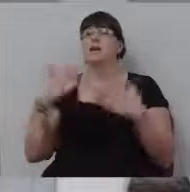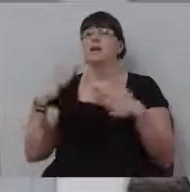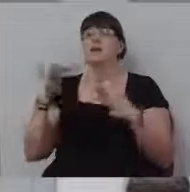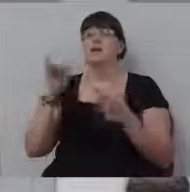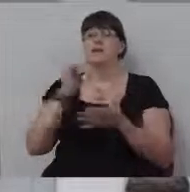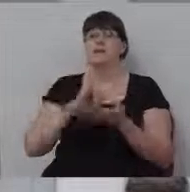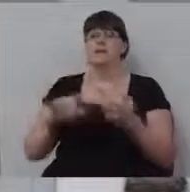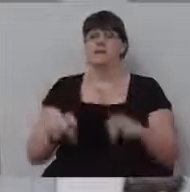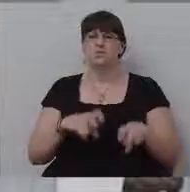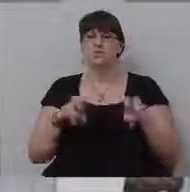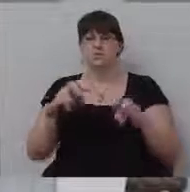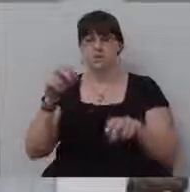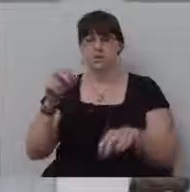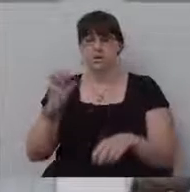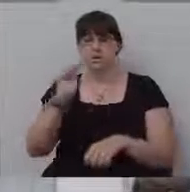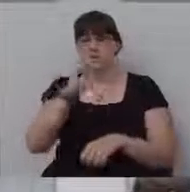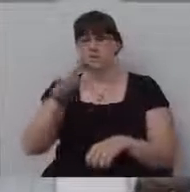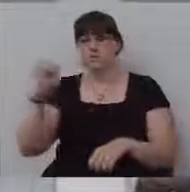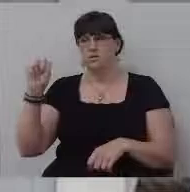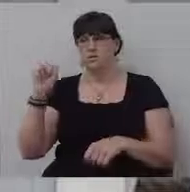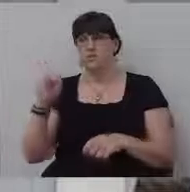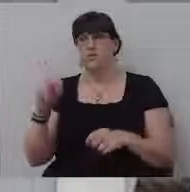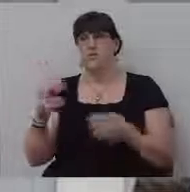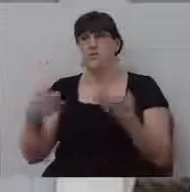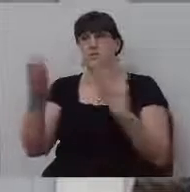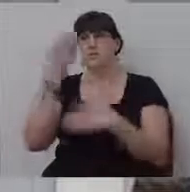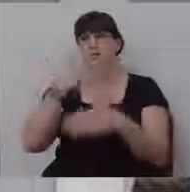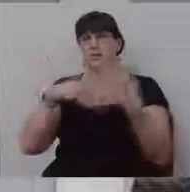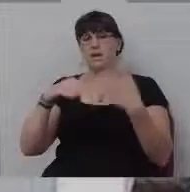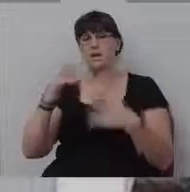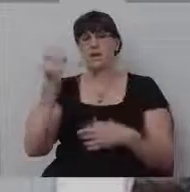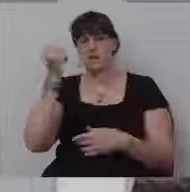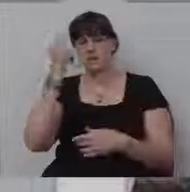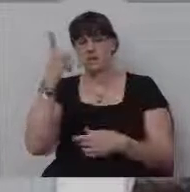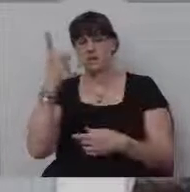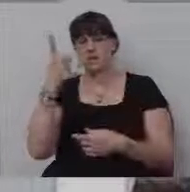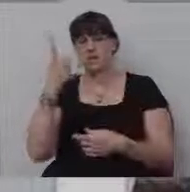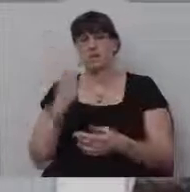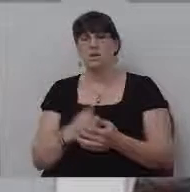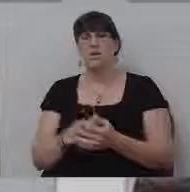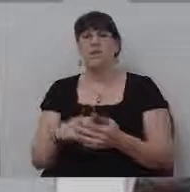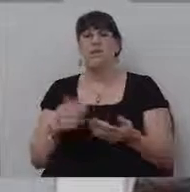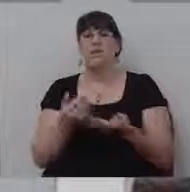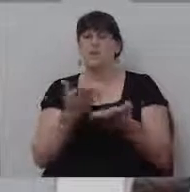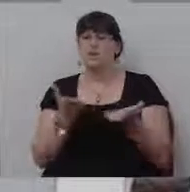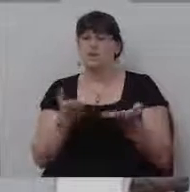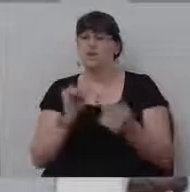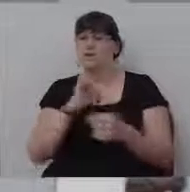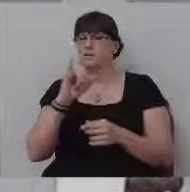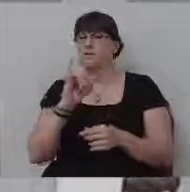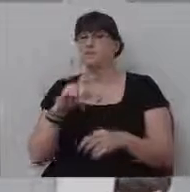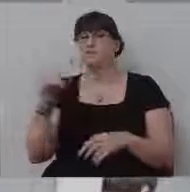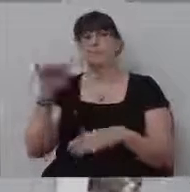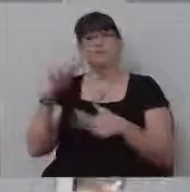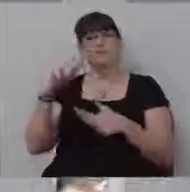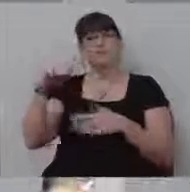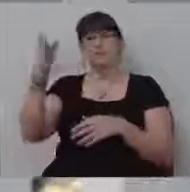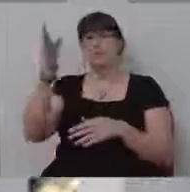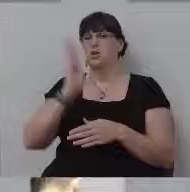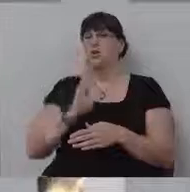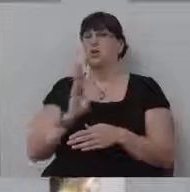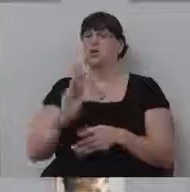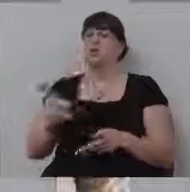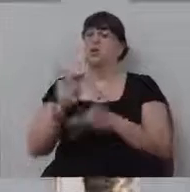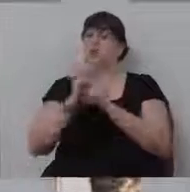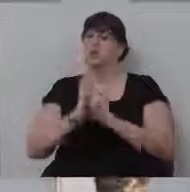he came to the conclusion, here's the thing, fear God and keep his commandments.